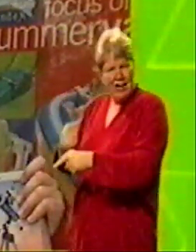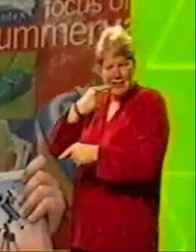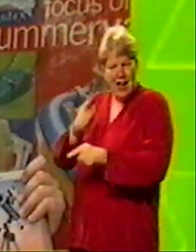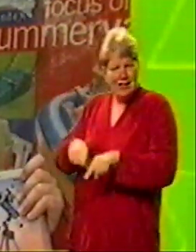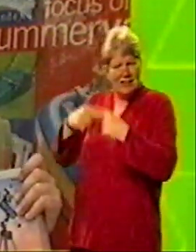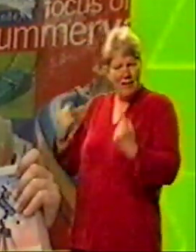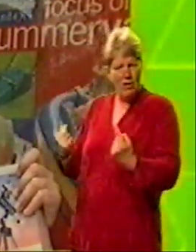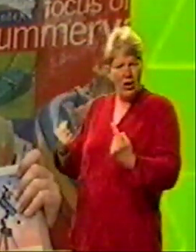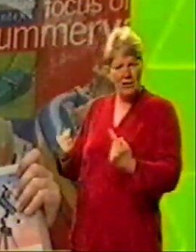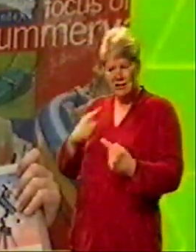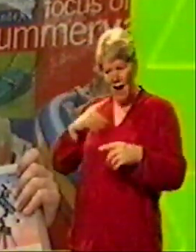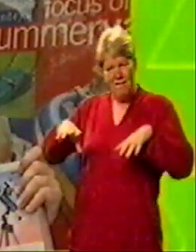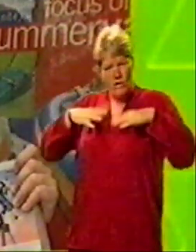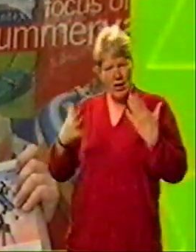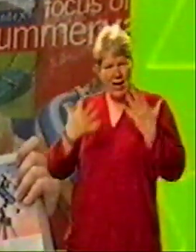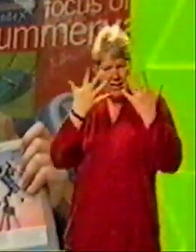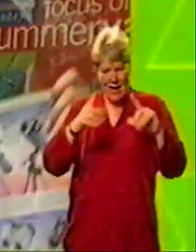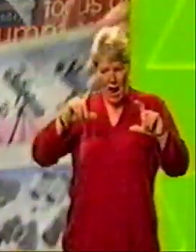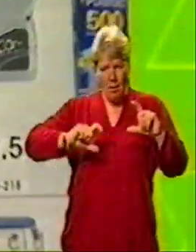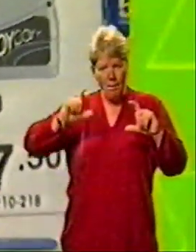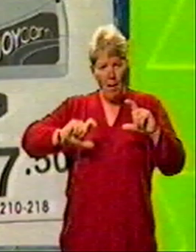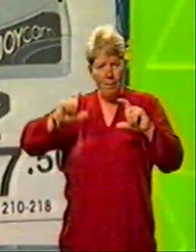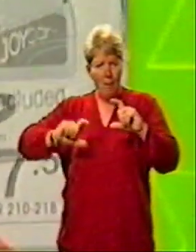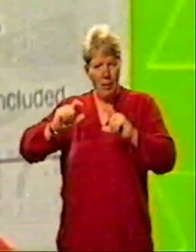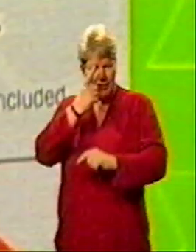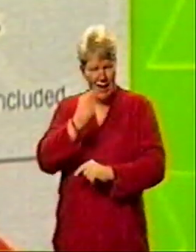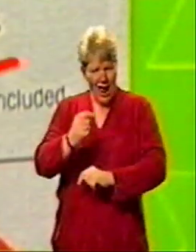use will be 10 exposure film included.